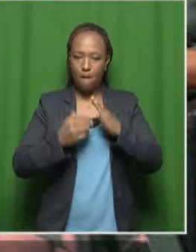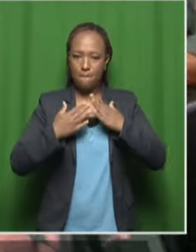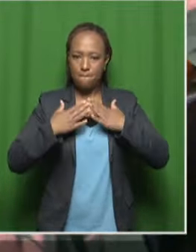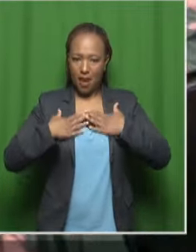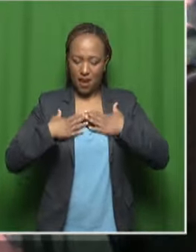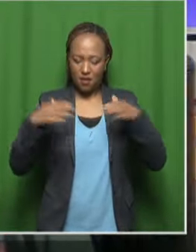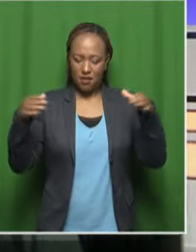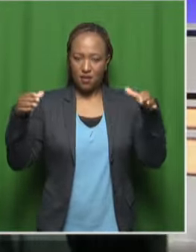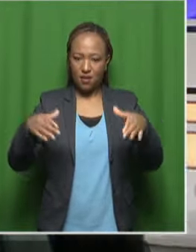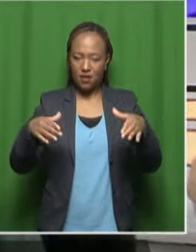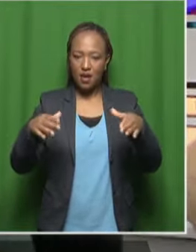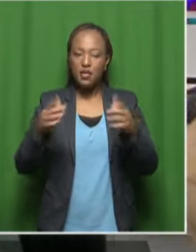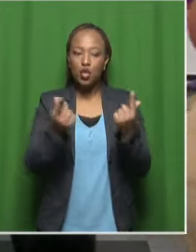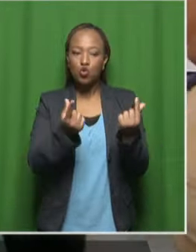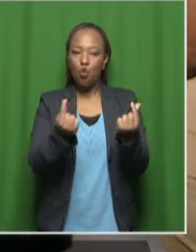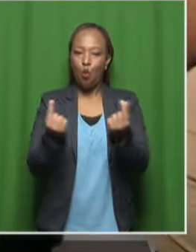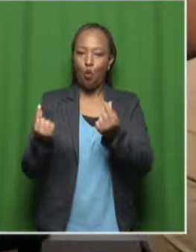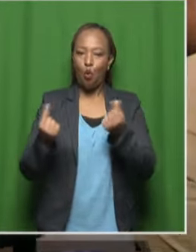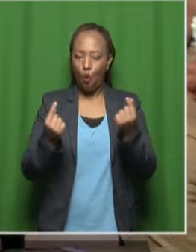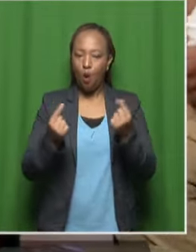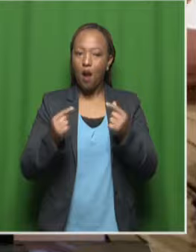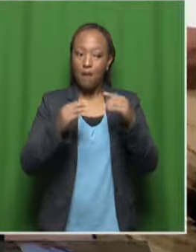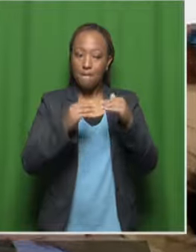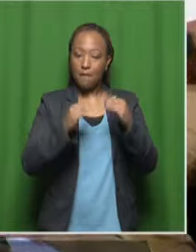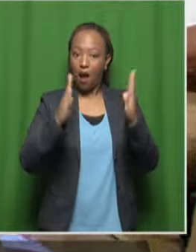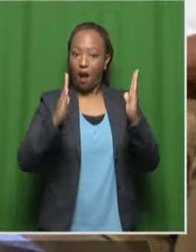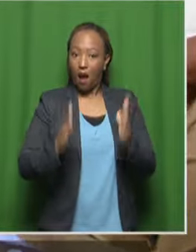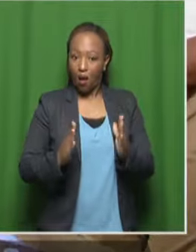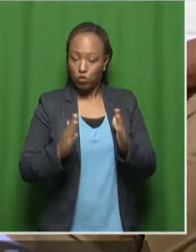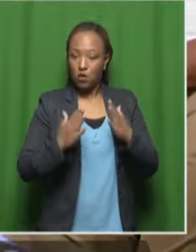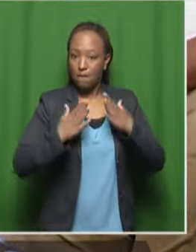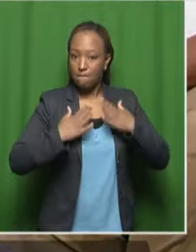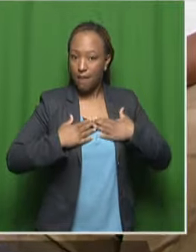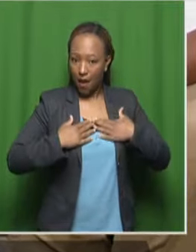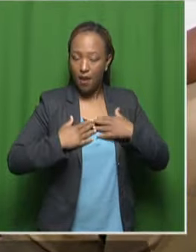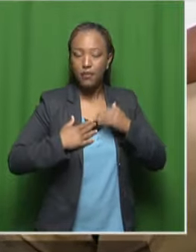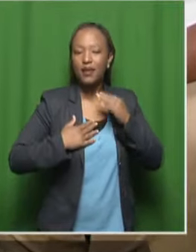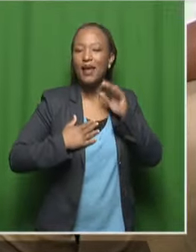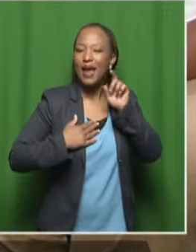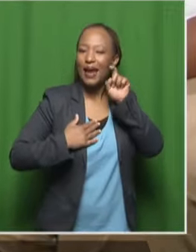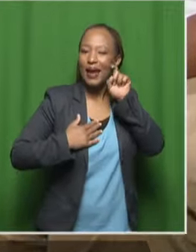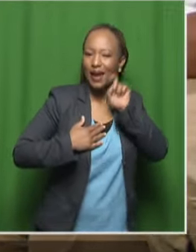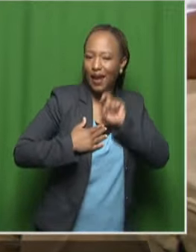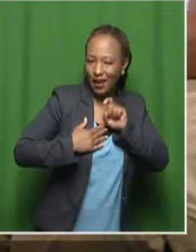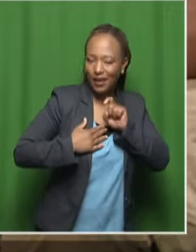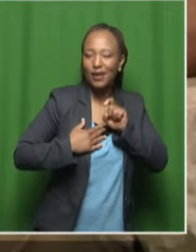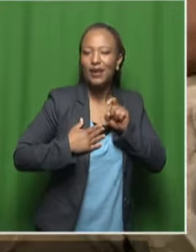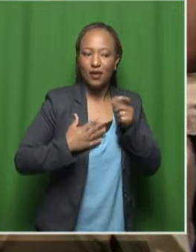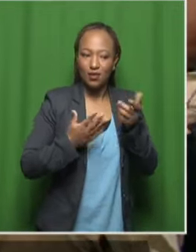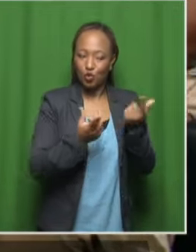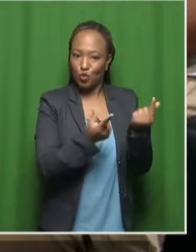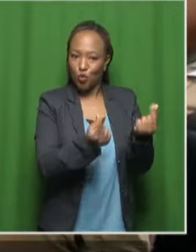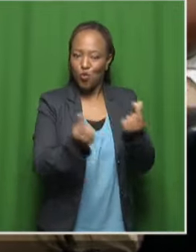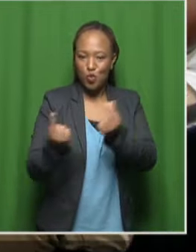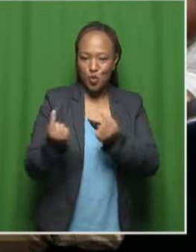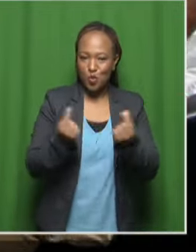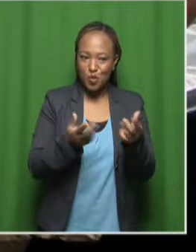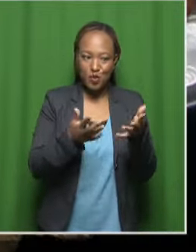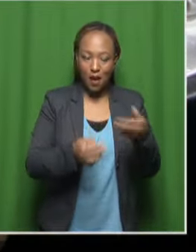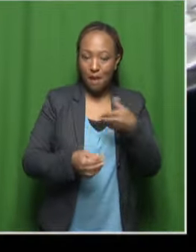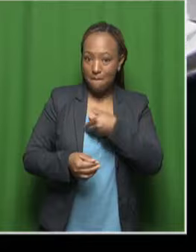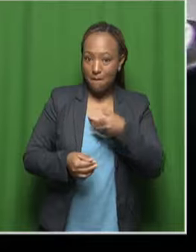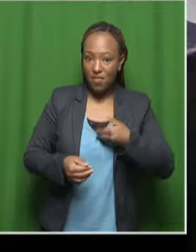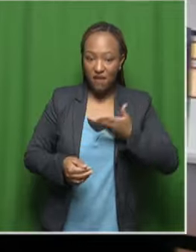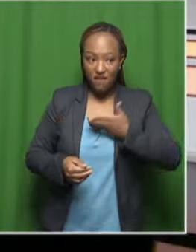this is how things were done. Absolutely. In my house. This is how my grandparents were. This is how my mother and father treated each